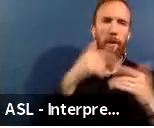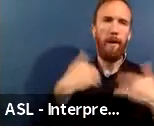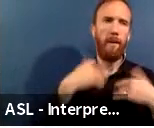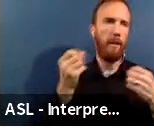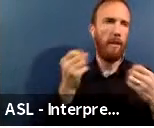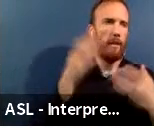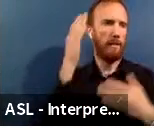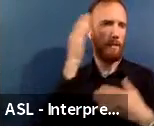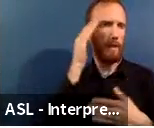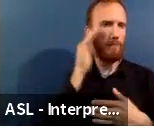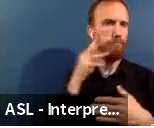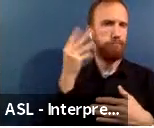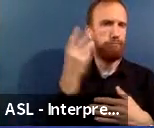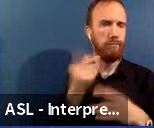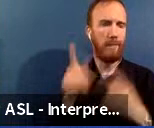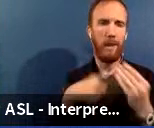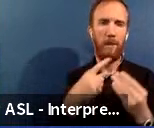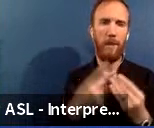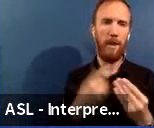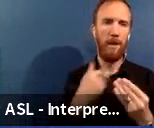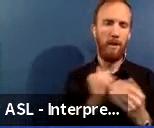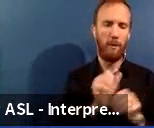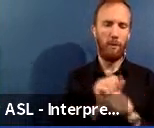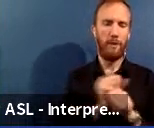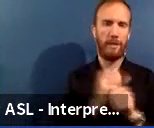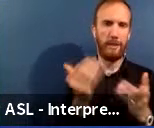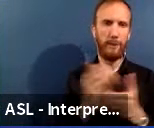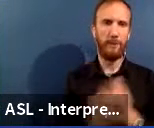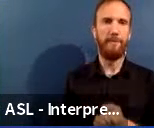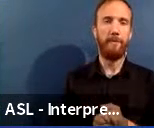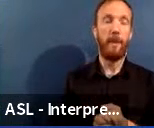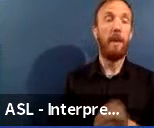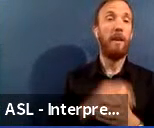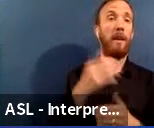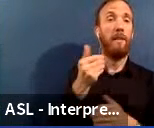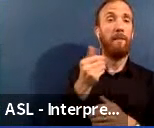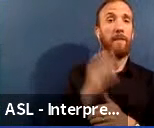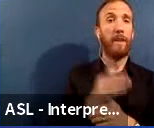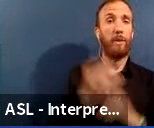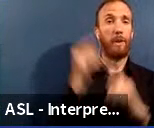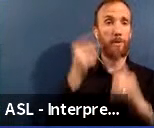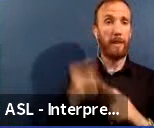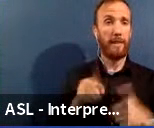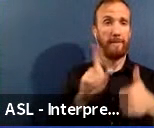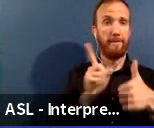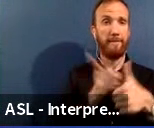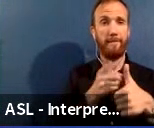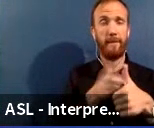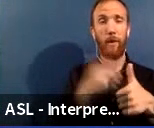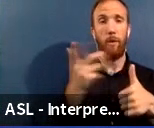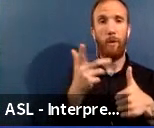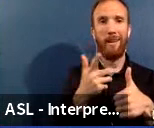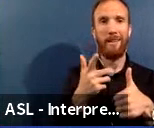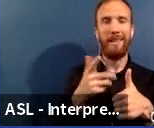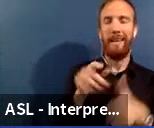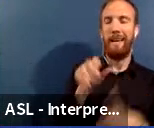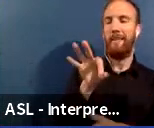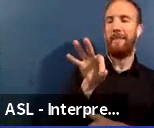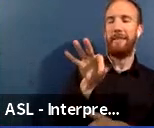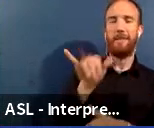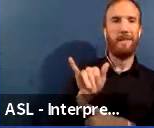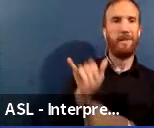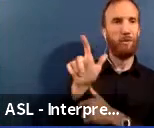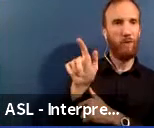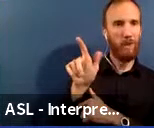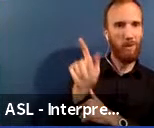Chicago Public Schools. Next slide. So a few objectives. Number one, we just want to sort of recap last